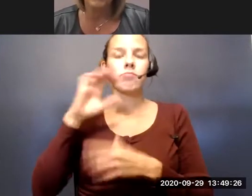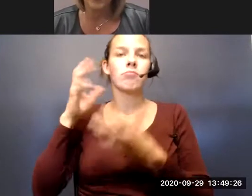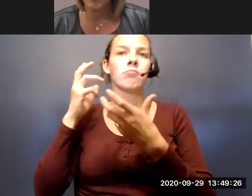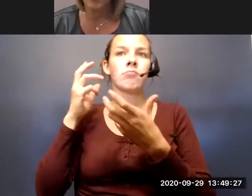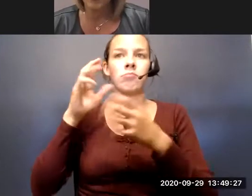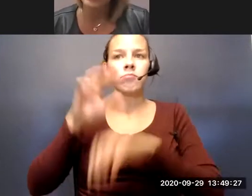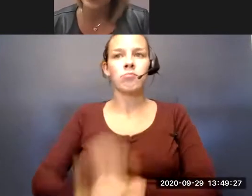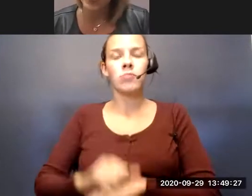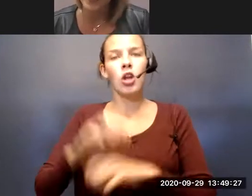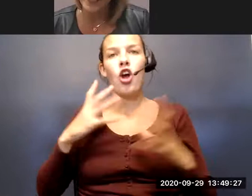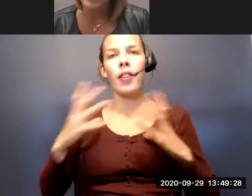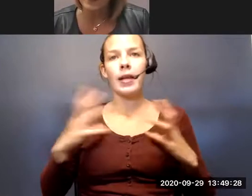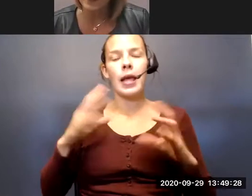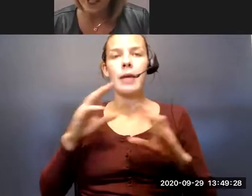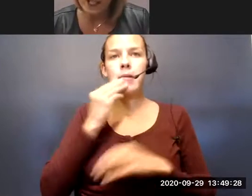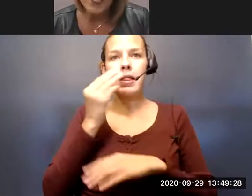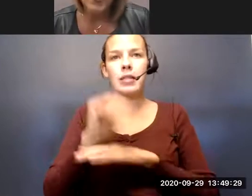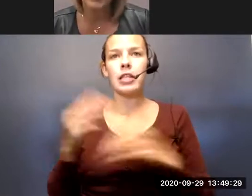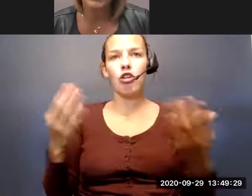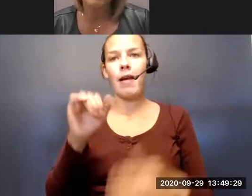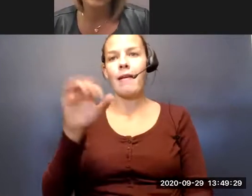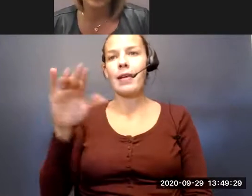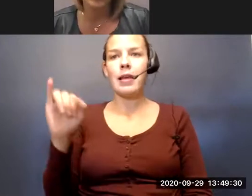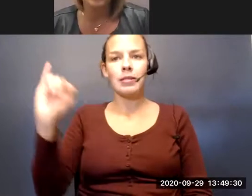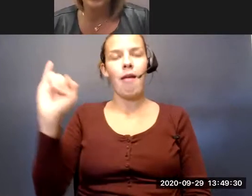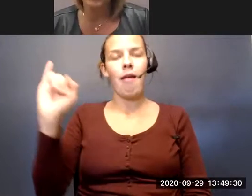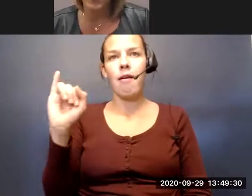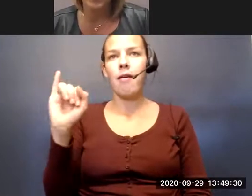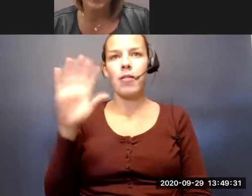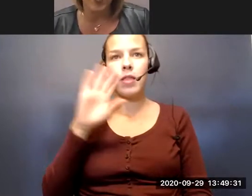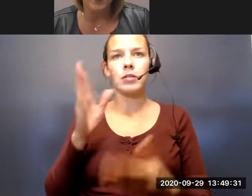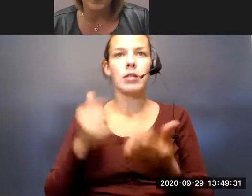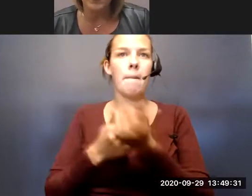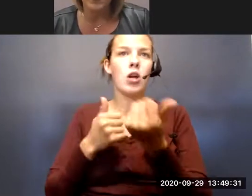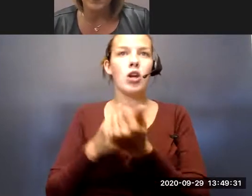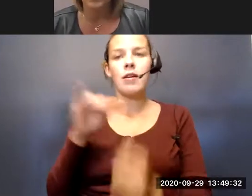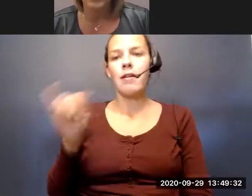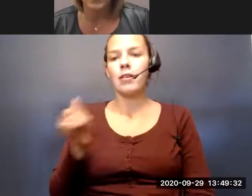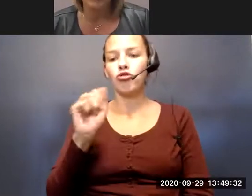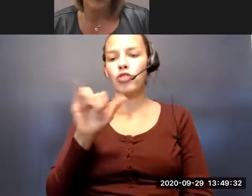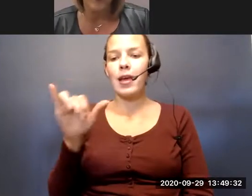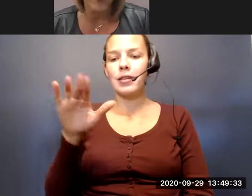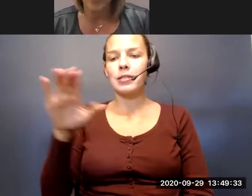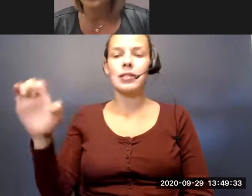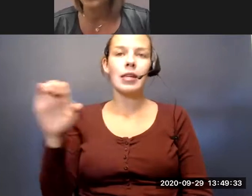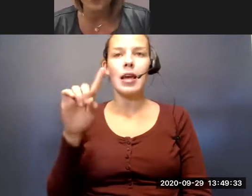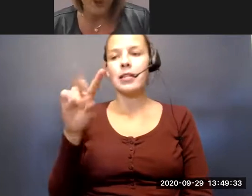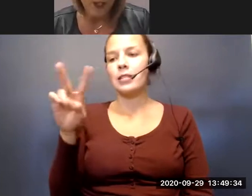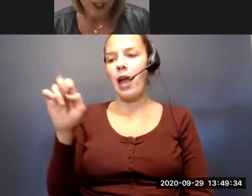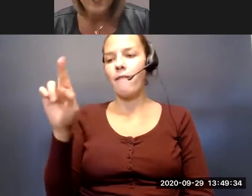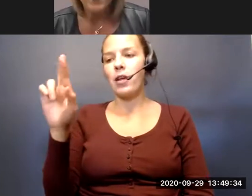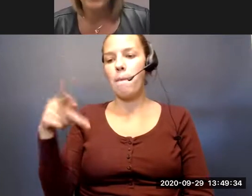having holiday meals here at KSI. Those are sponsored by the Jaycees and the Davenport Fire Department,